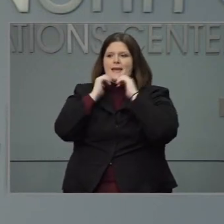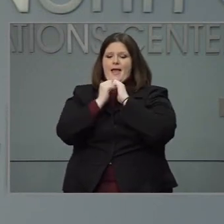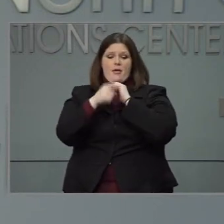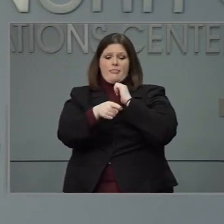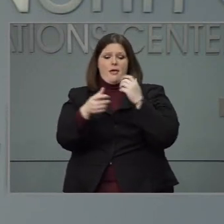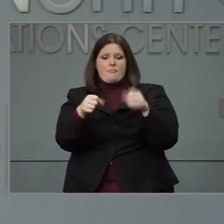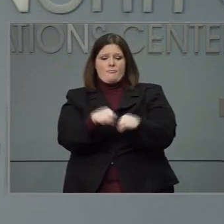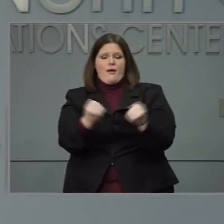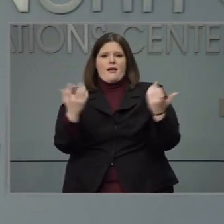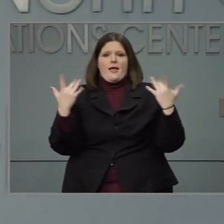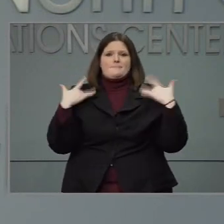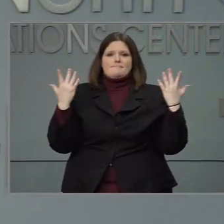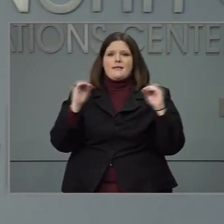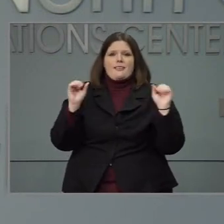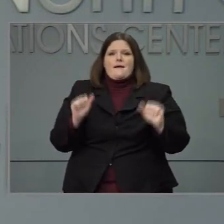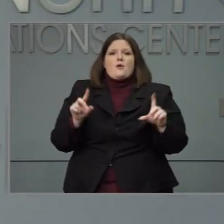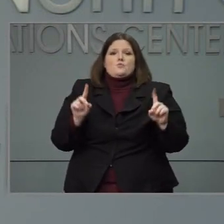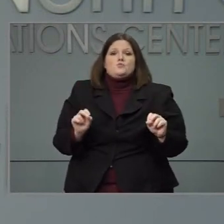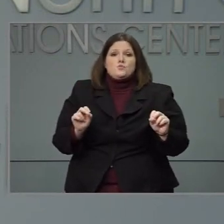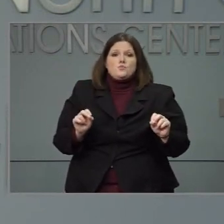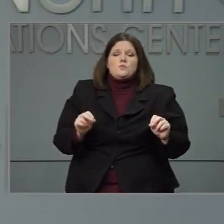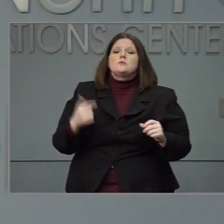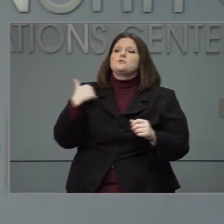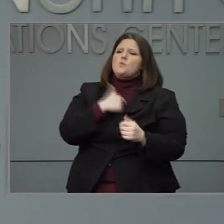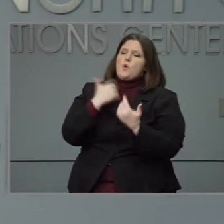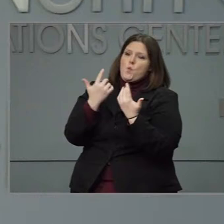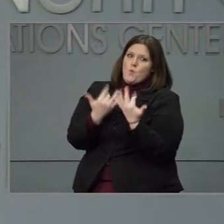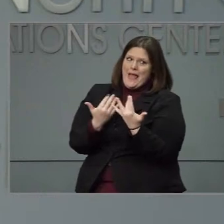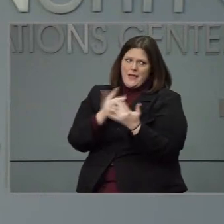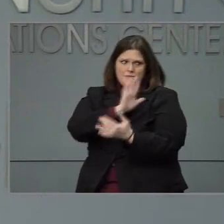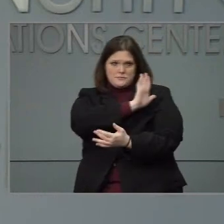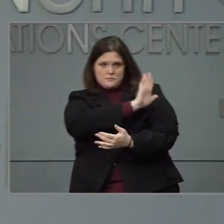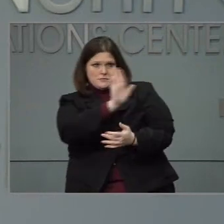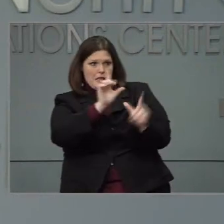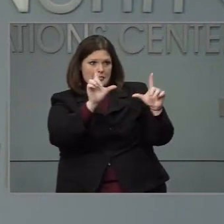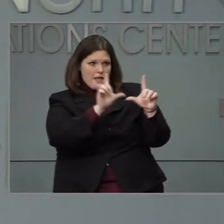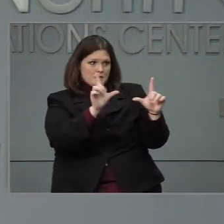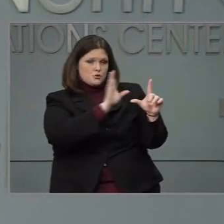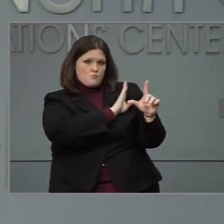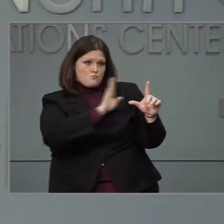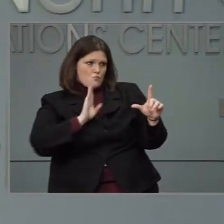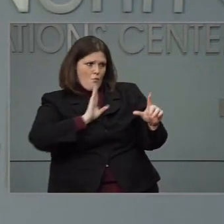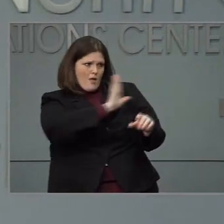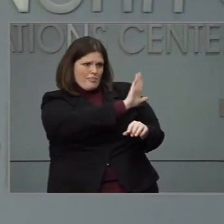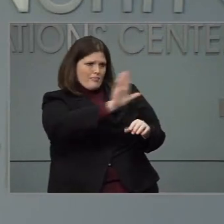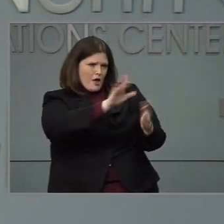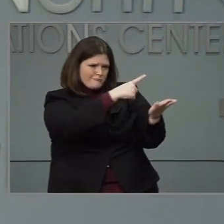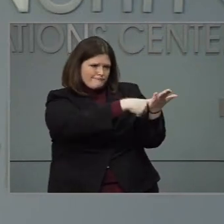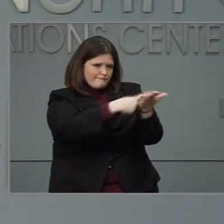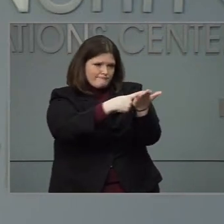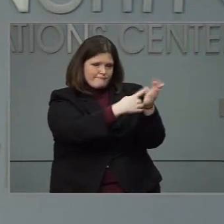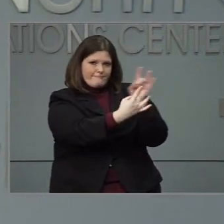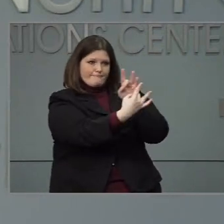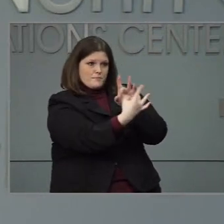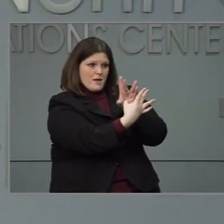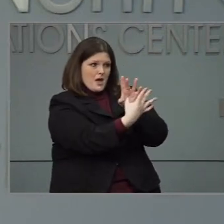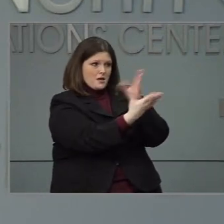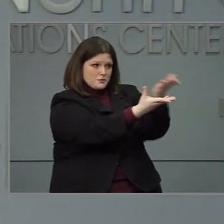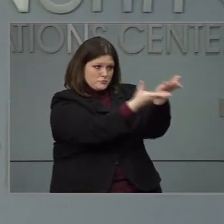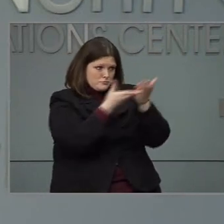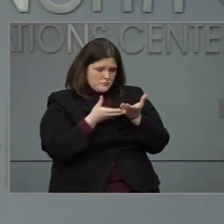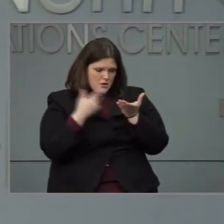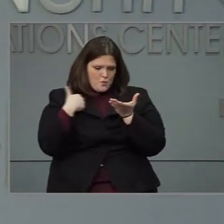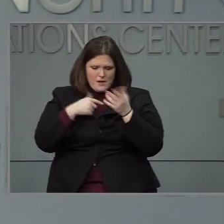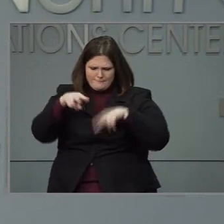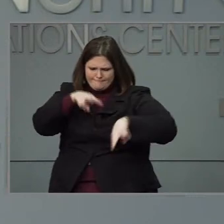licensing boards and the associations to see what their input is and to see if we do need to go to the General Assembly. I